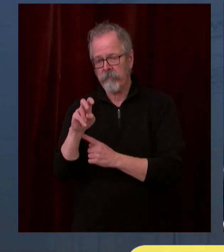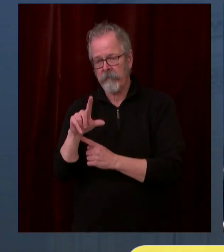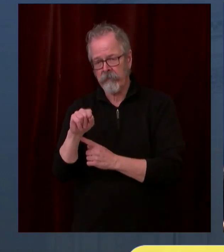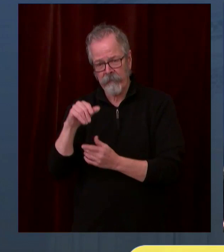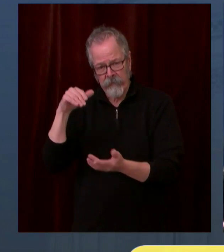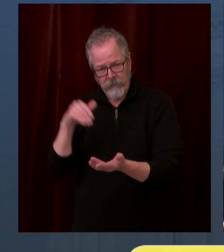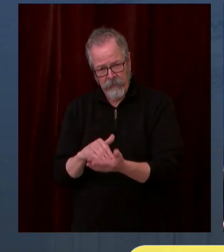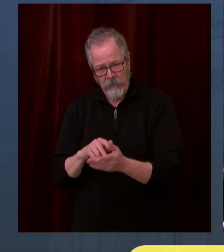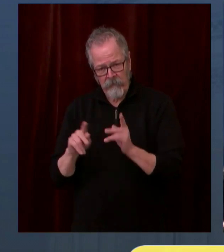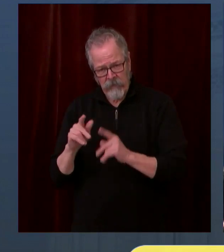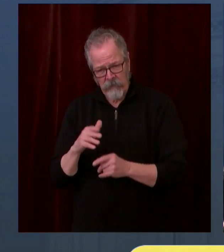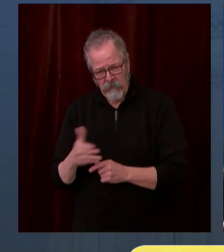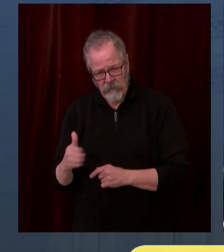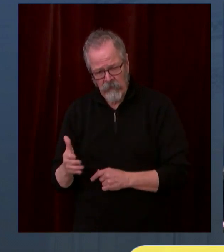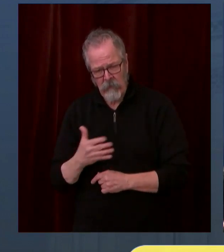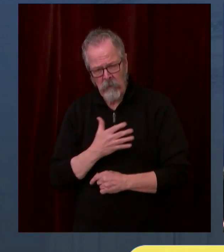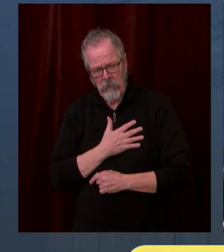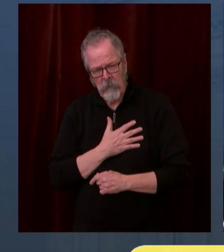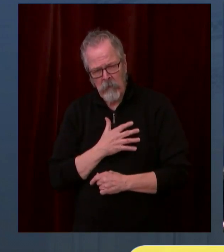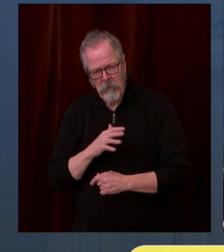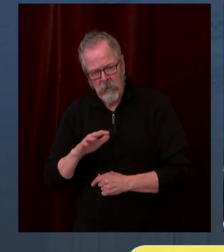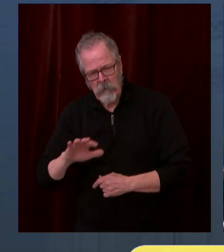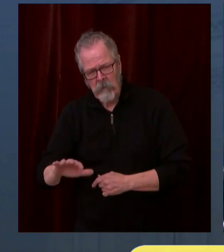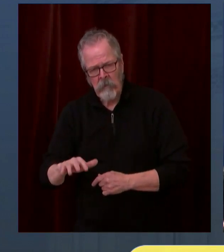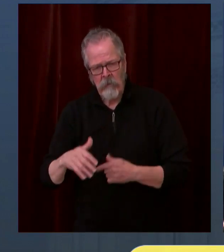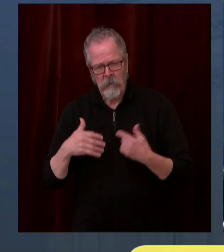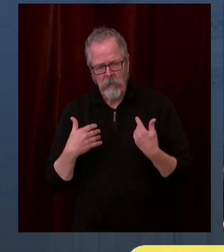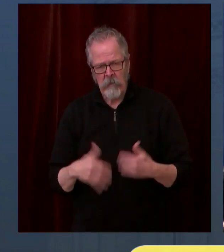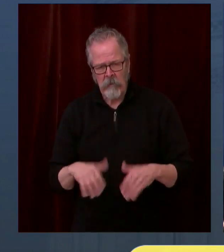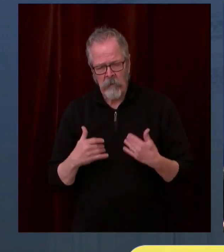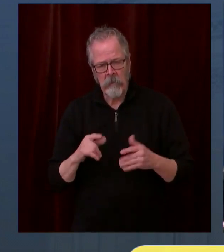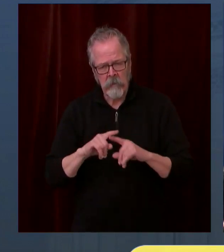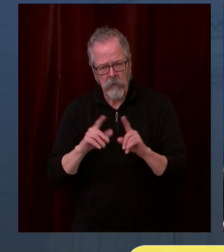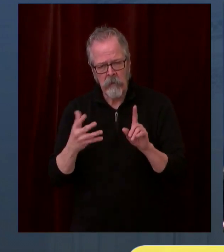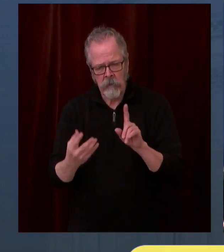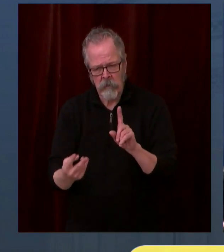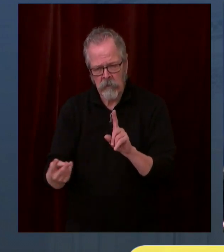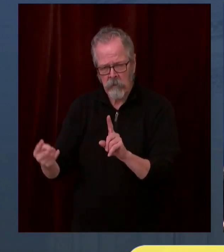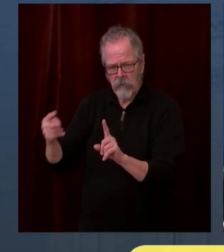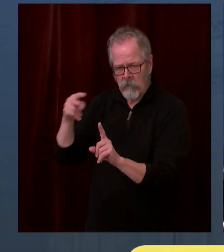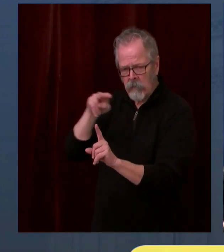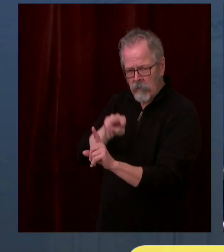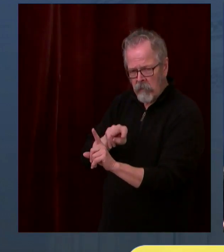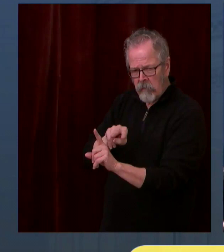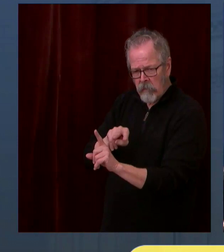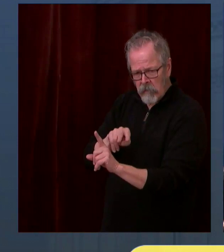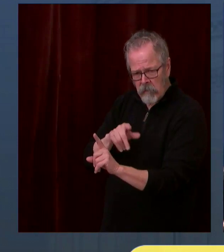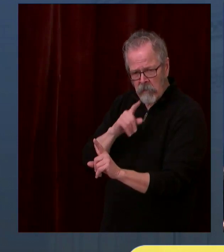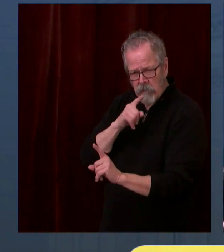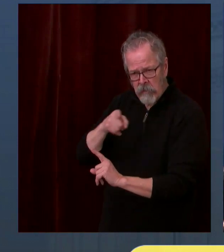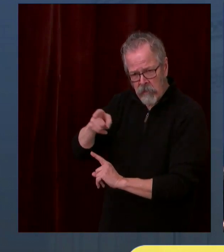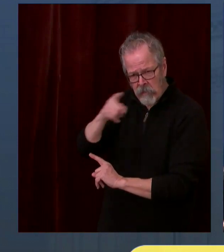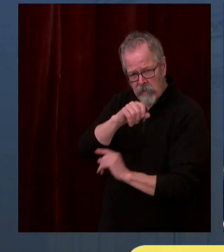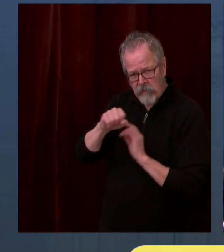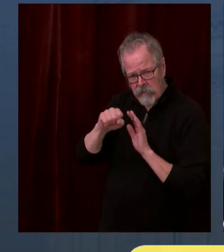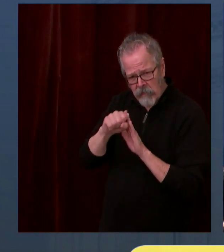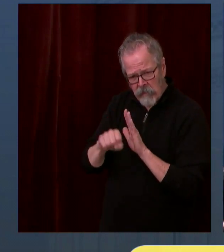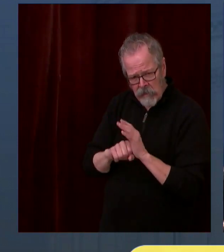a full measure of confidence in our ability to have a successful improvement in our vaccination program.